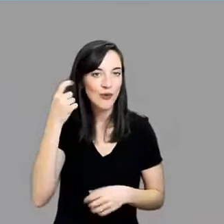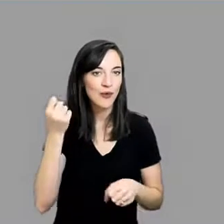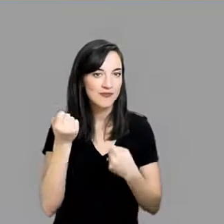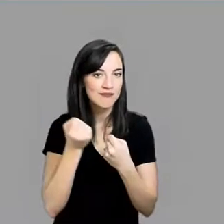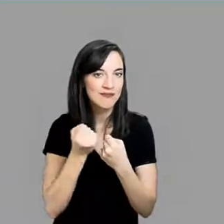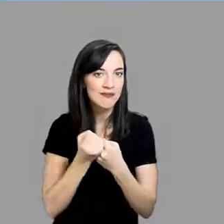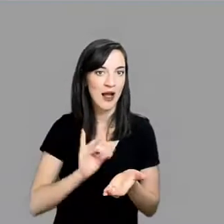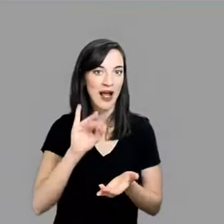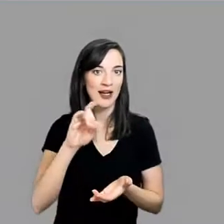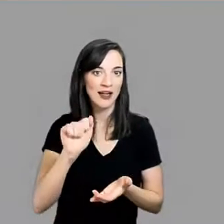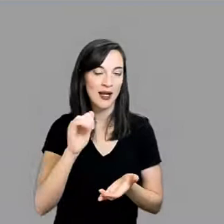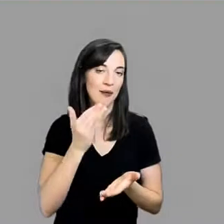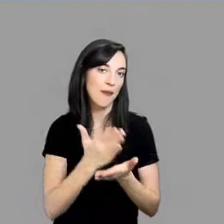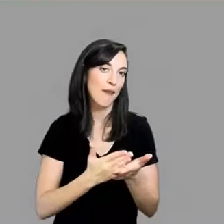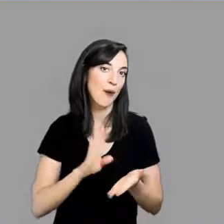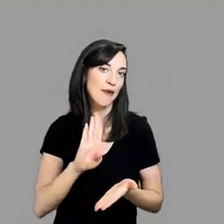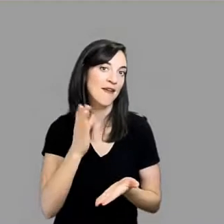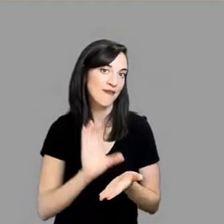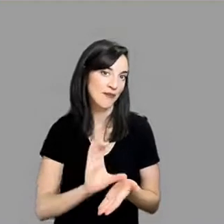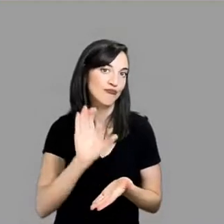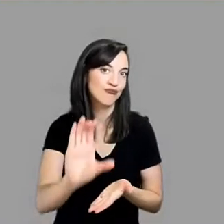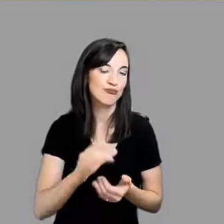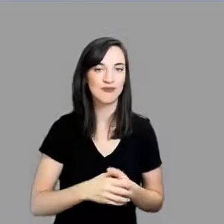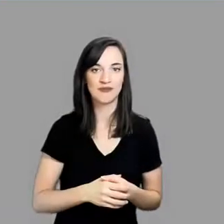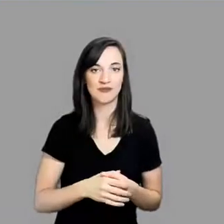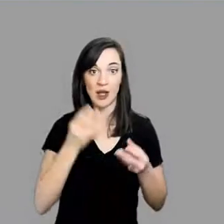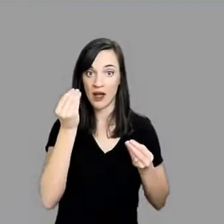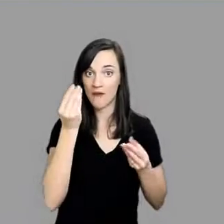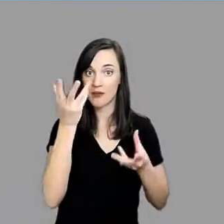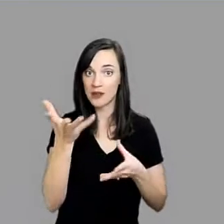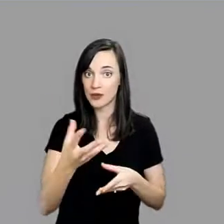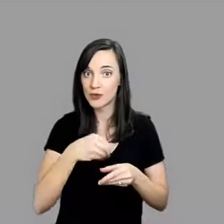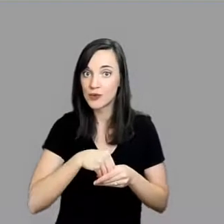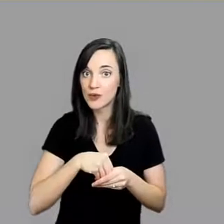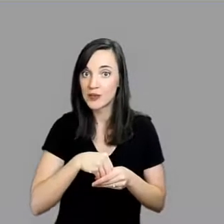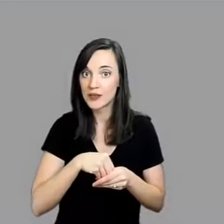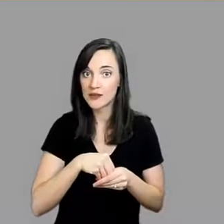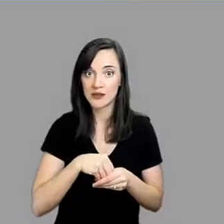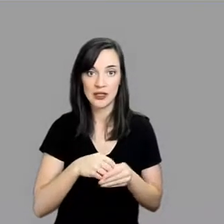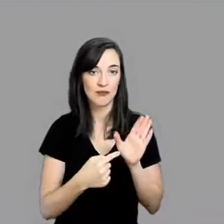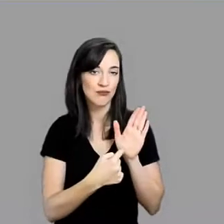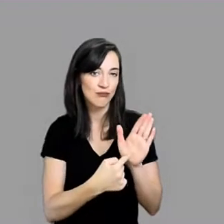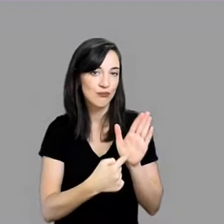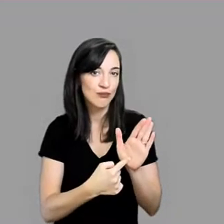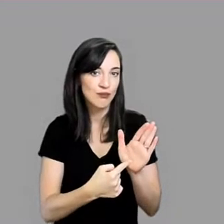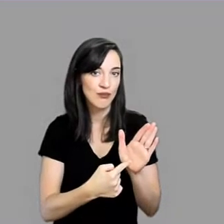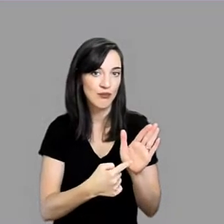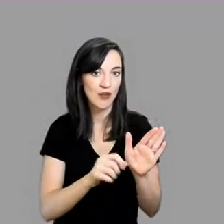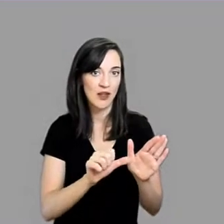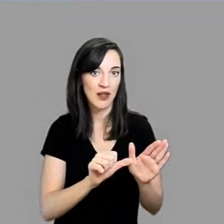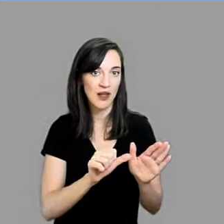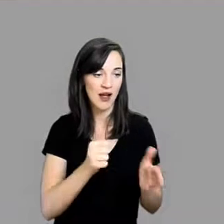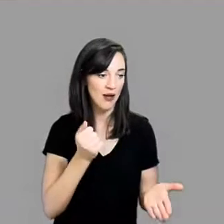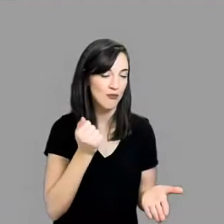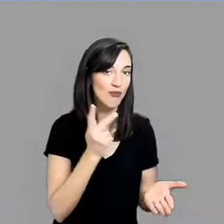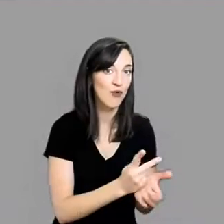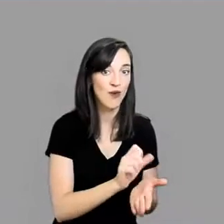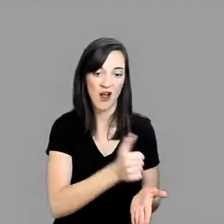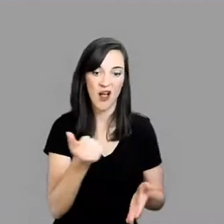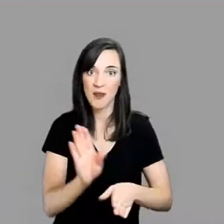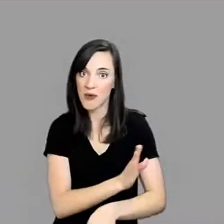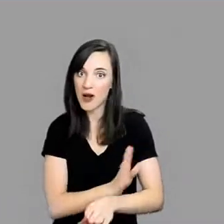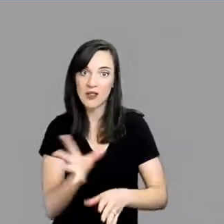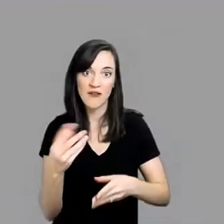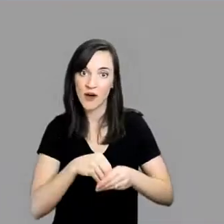Assistance under the Individuals with Disabilities Act, Part B funds. The information included does not reflect any